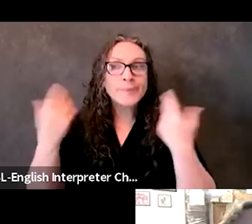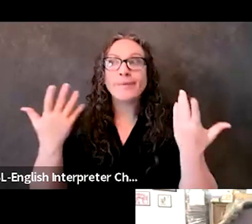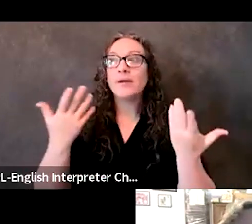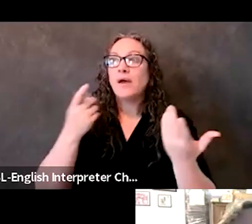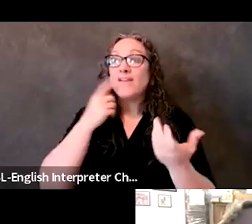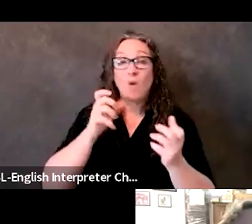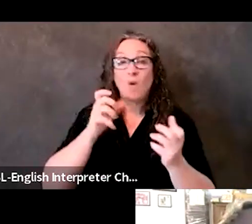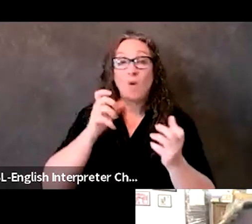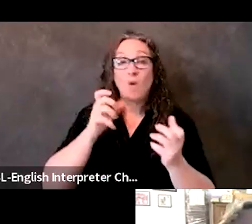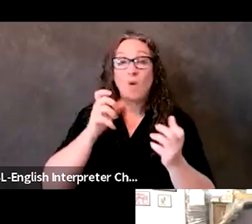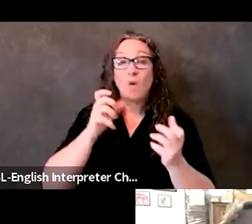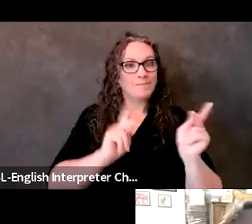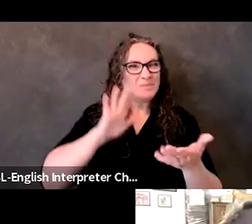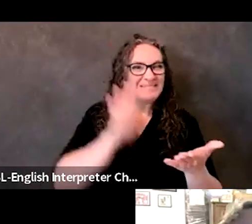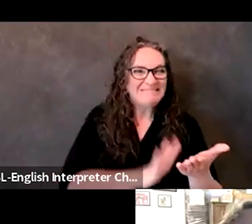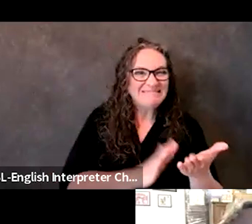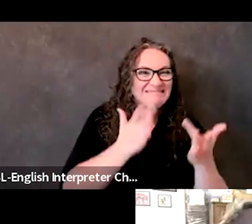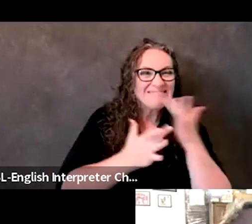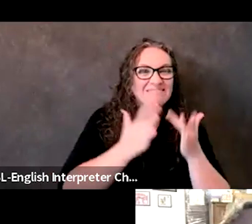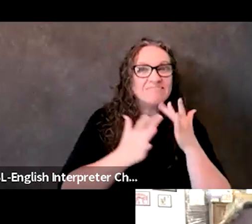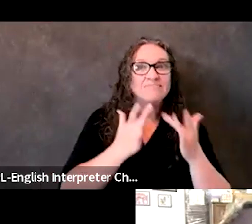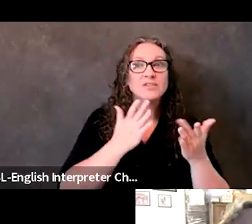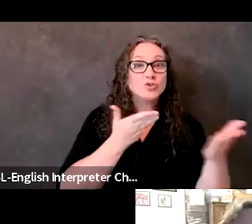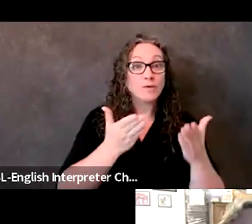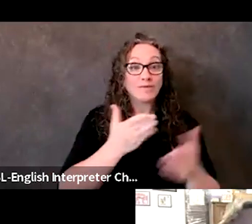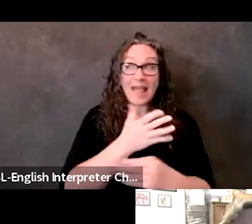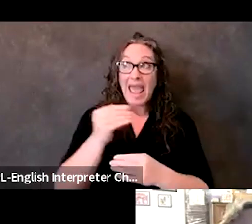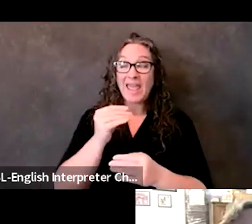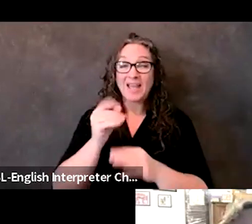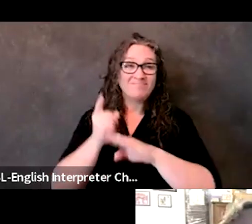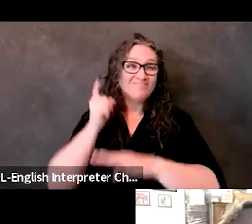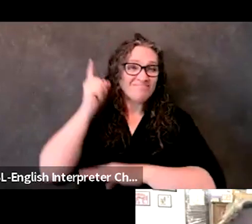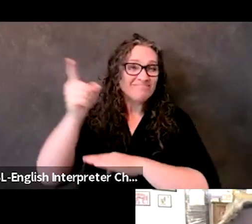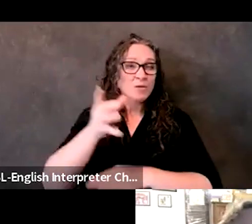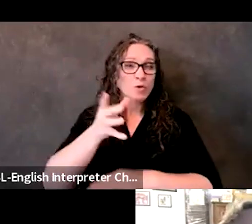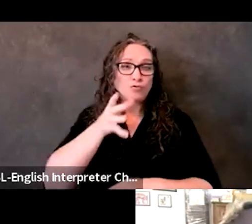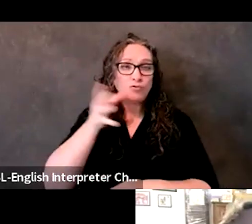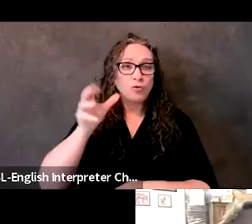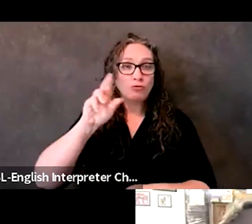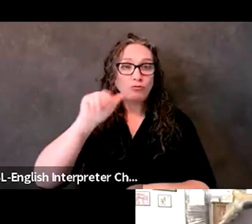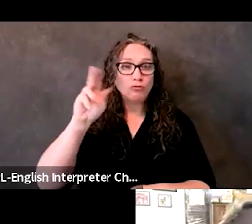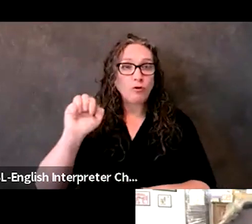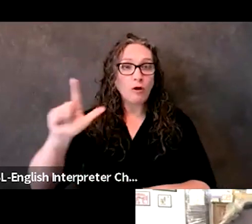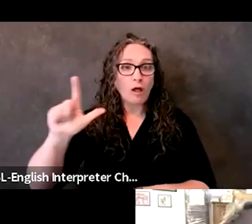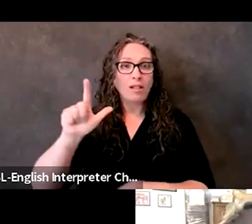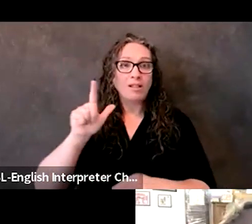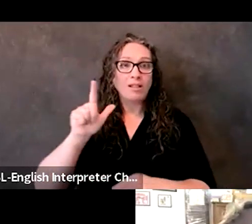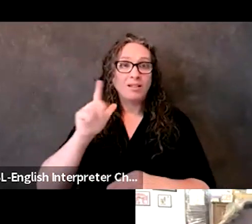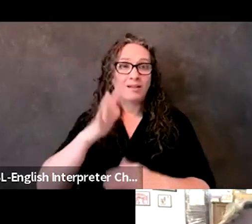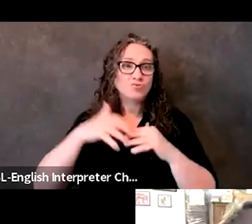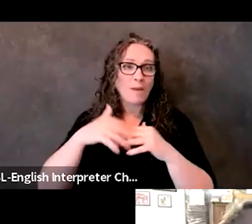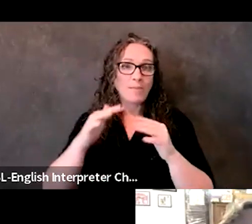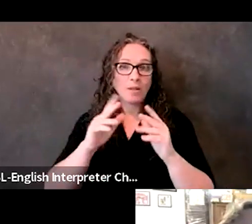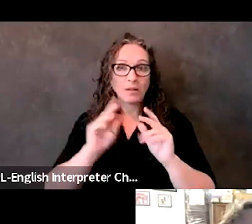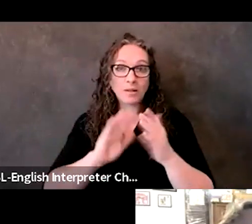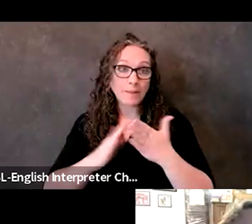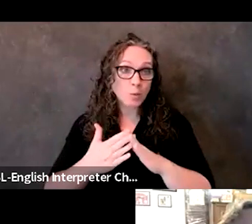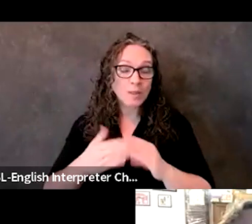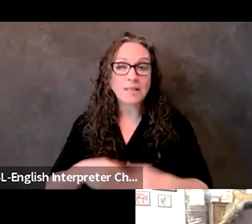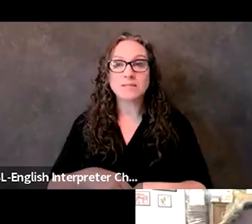know, frontier and rural tribal communities. We had memory care facilities and assisted living centers,